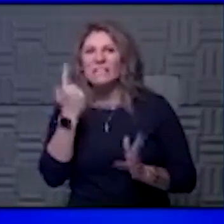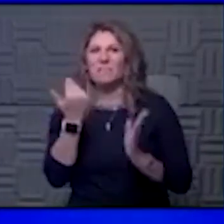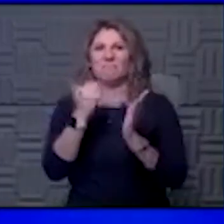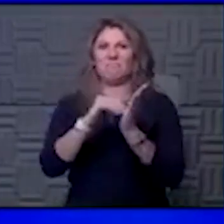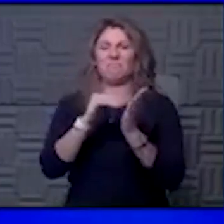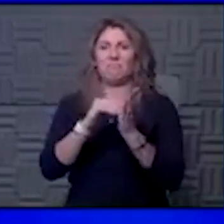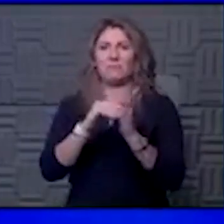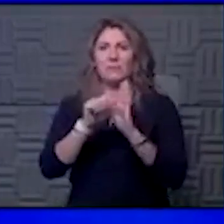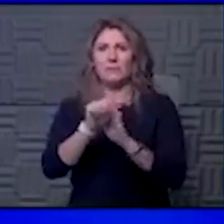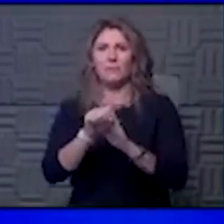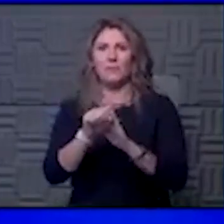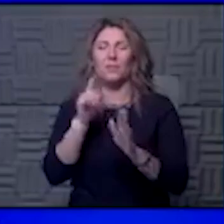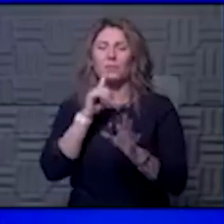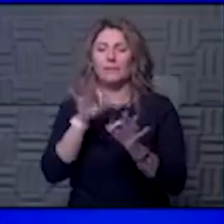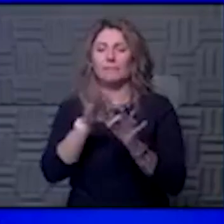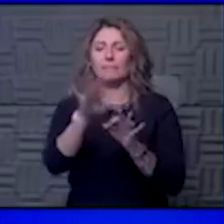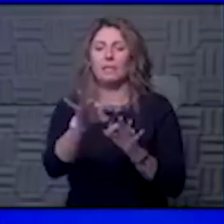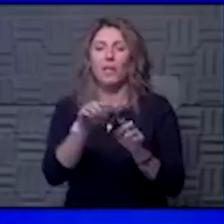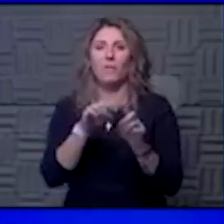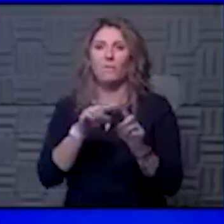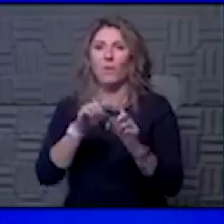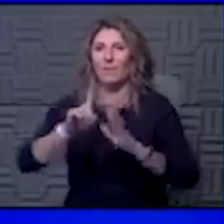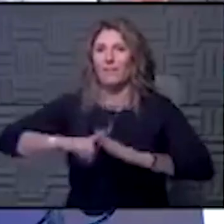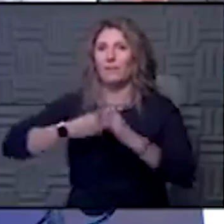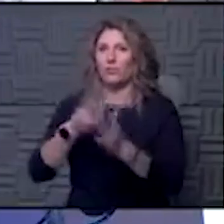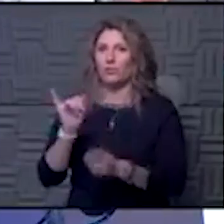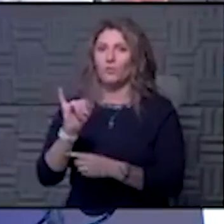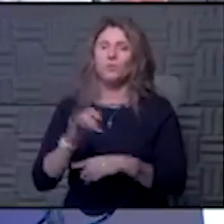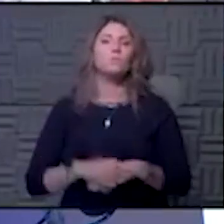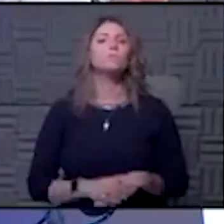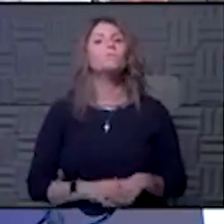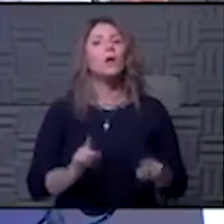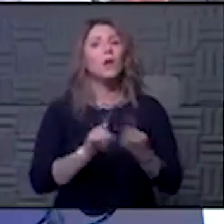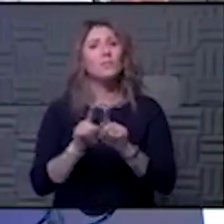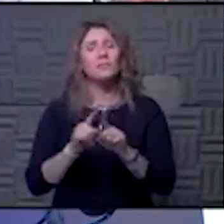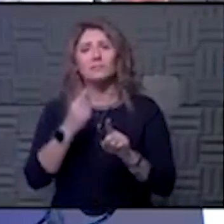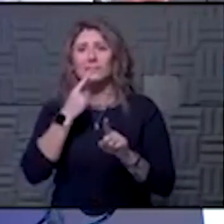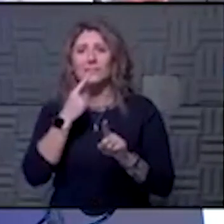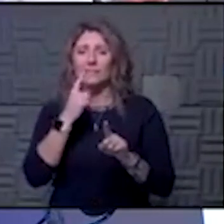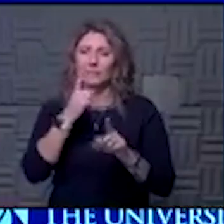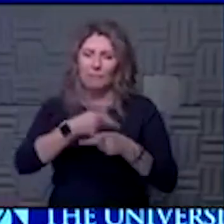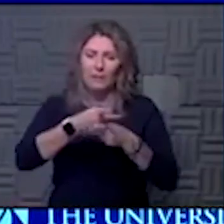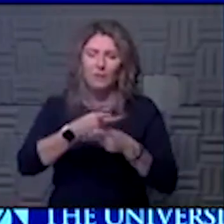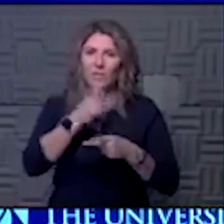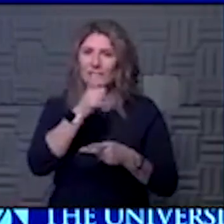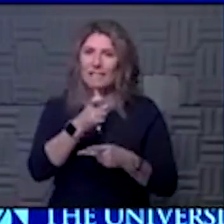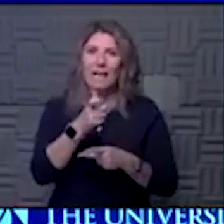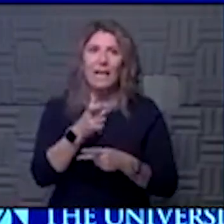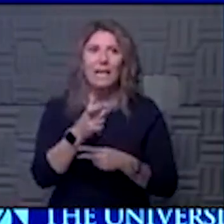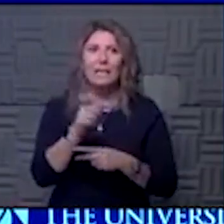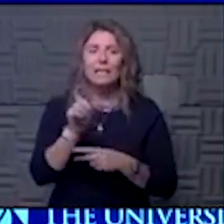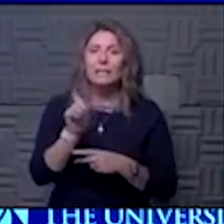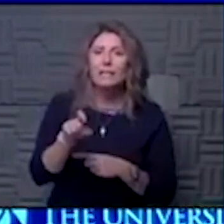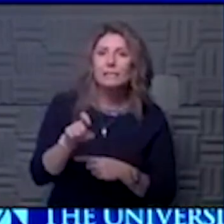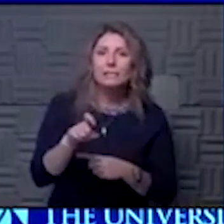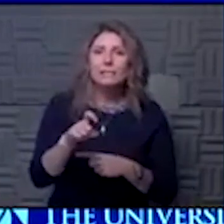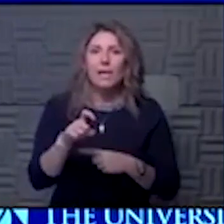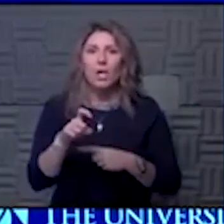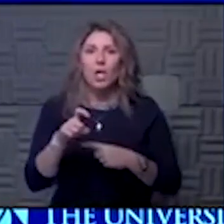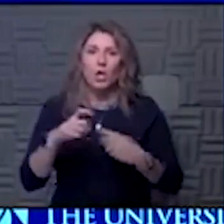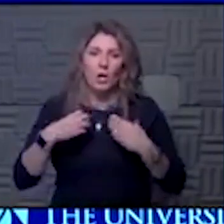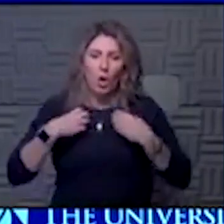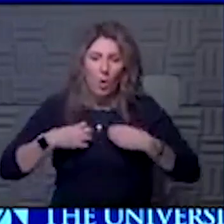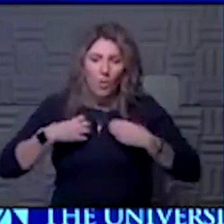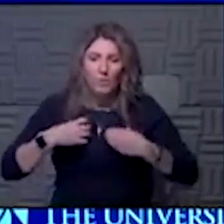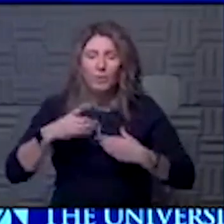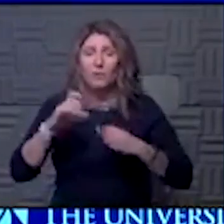delayed immune response to that initial infection. I would also say that we have to be careful not thinking that that's necessarily a pulmonary problem. That could be a cardiac